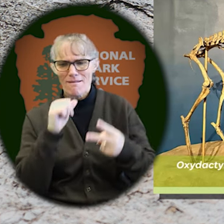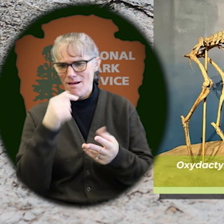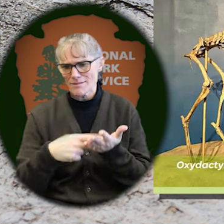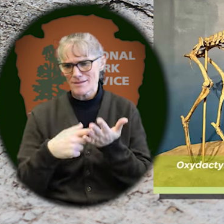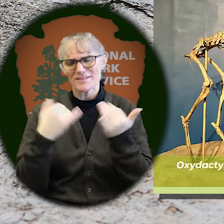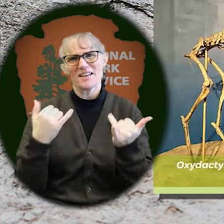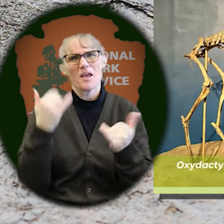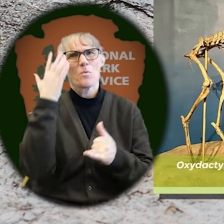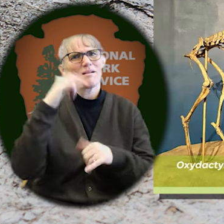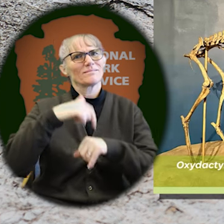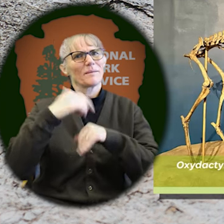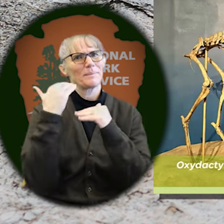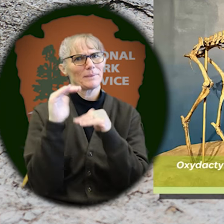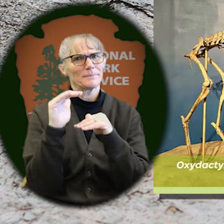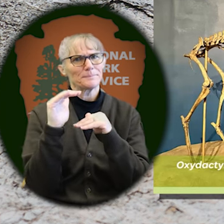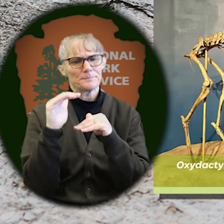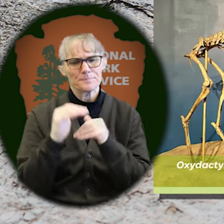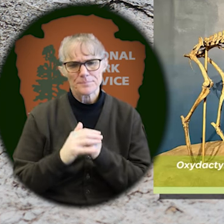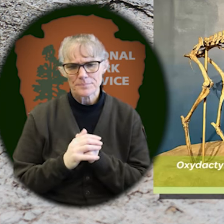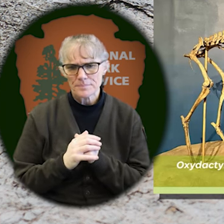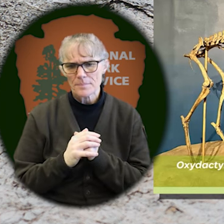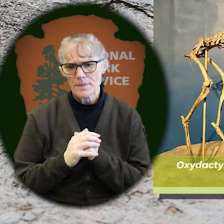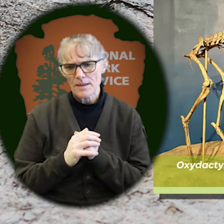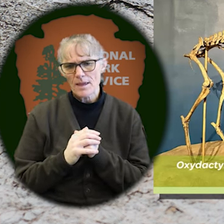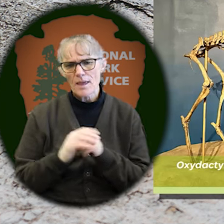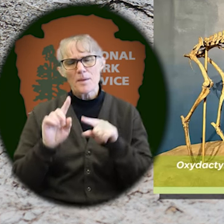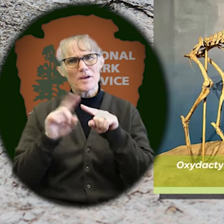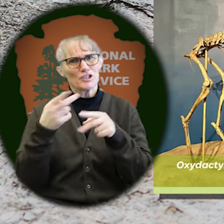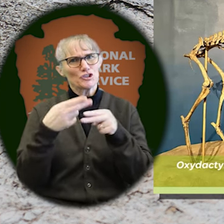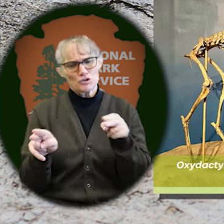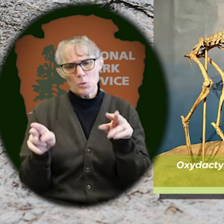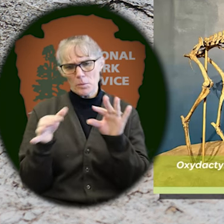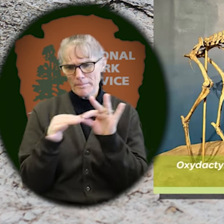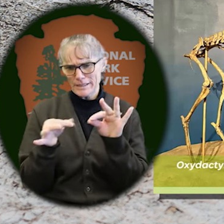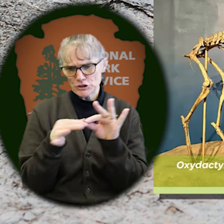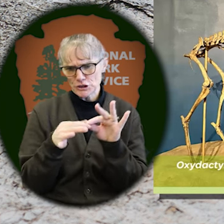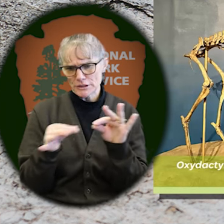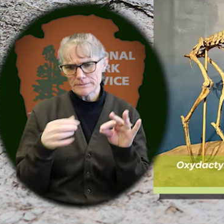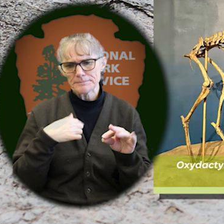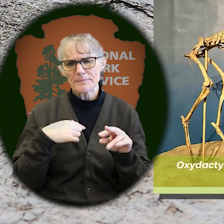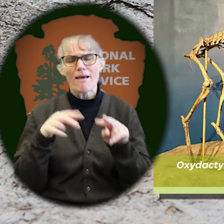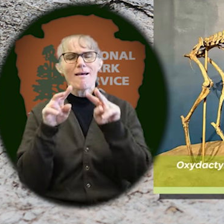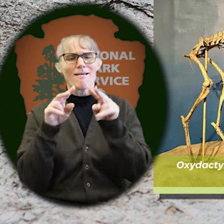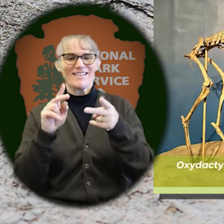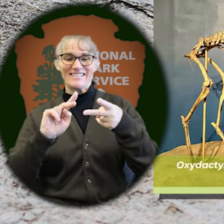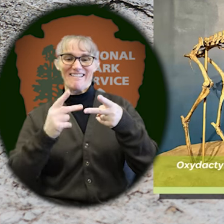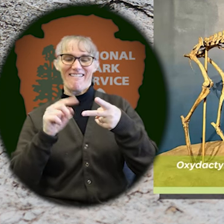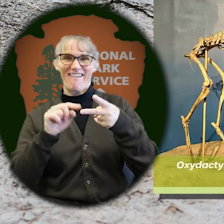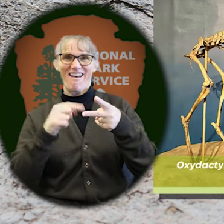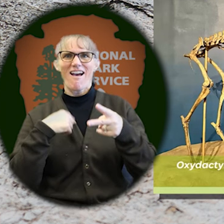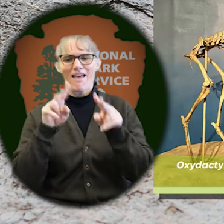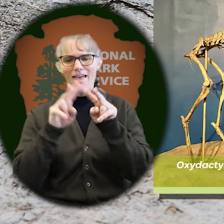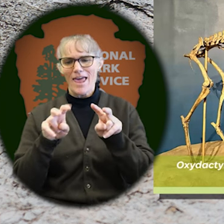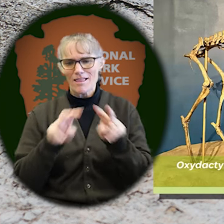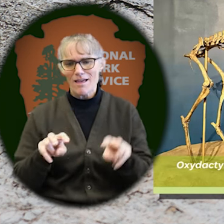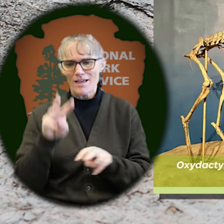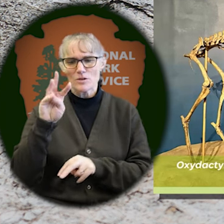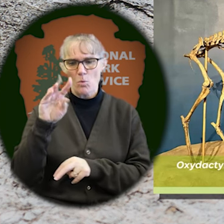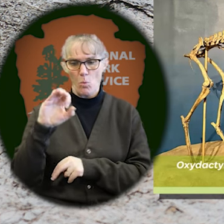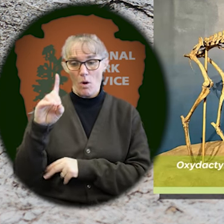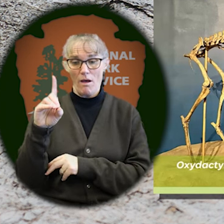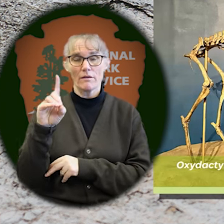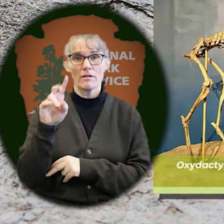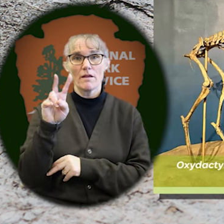discussing today for the sake of time. And I just will quickly, briefly mention that I also